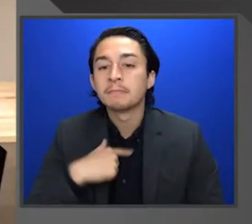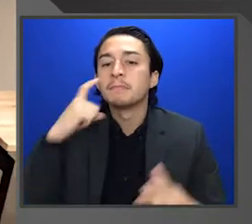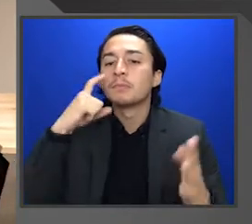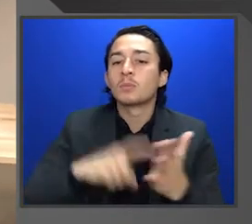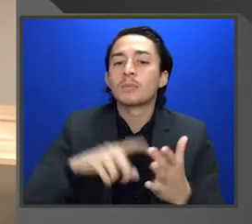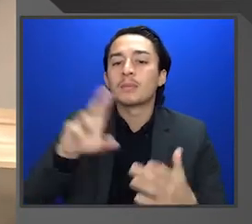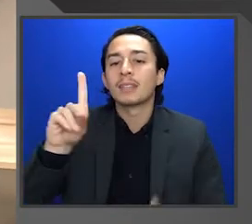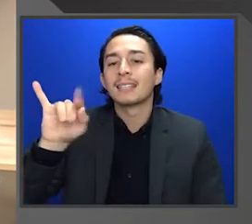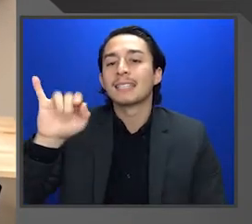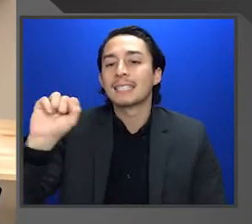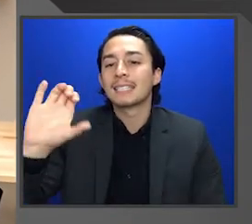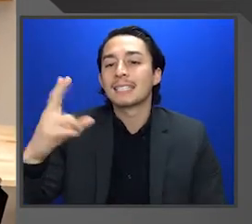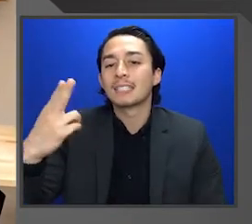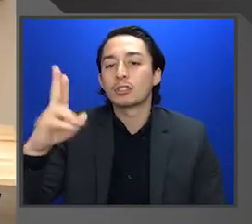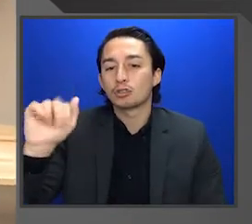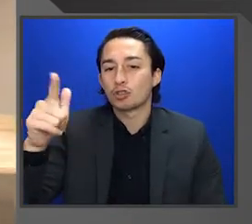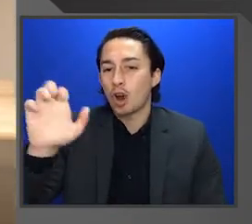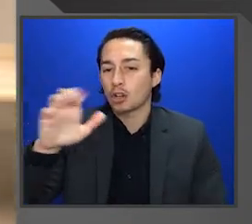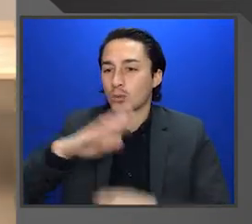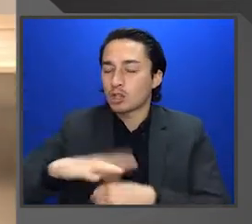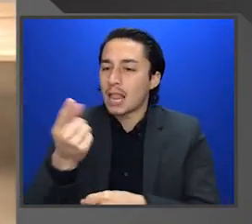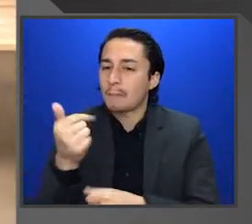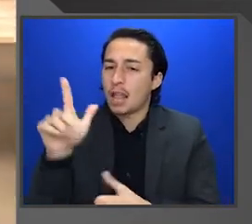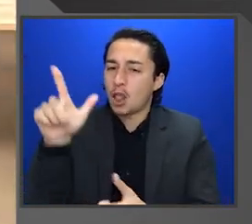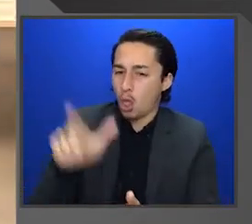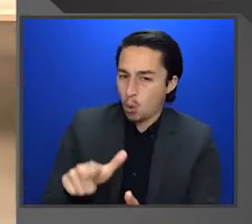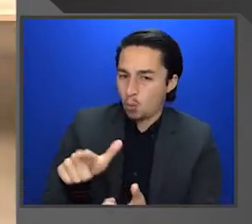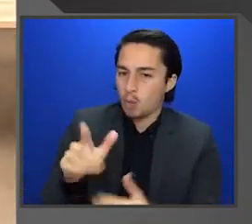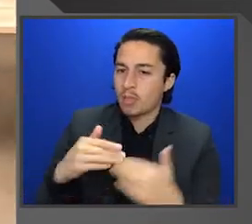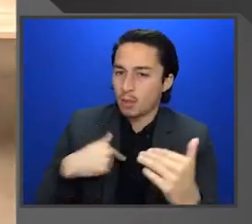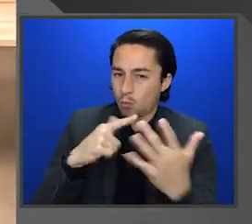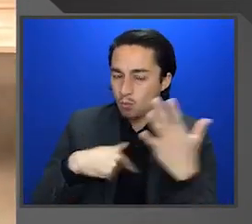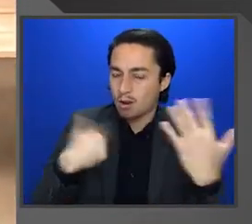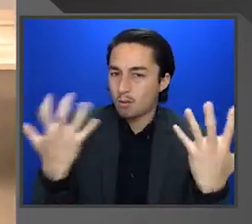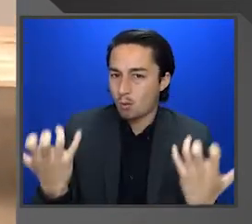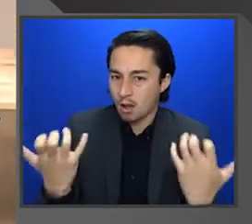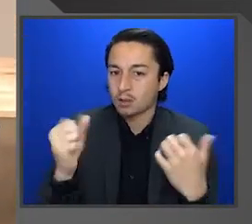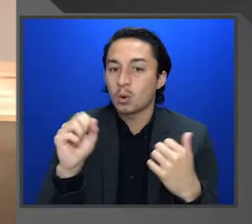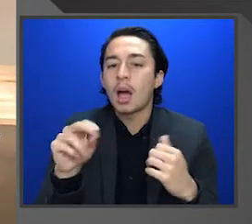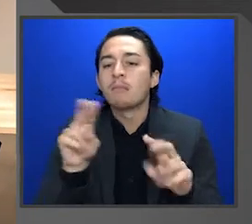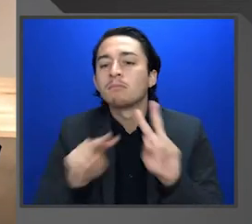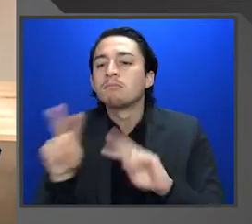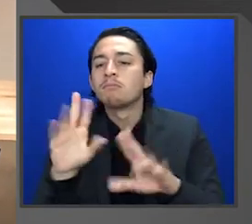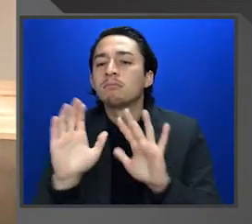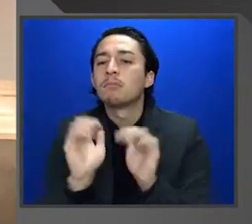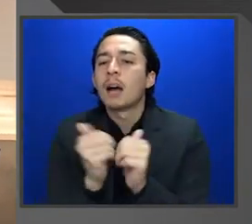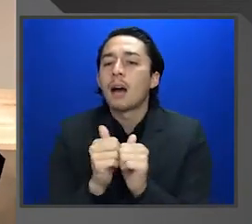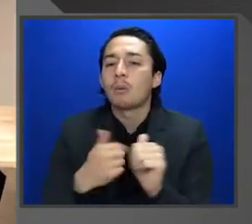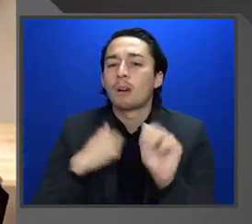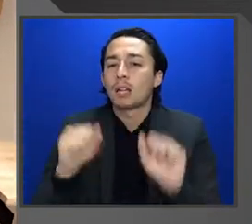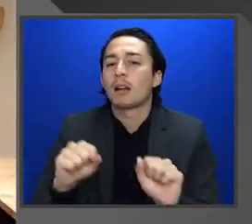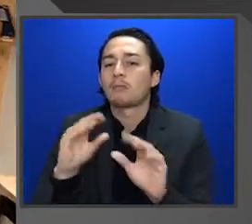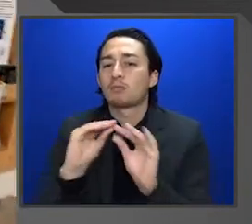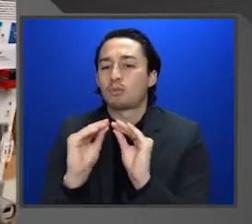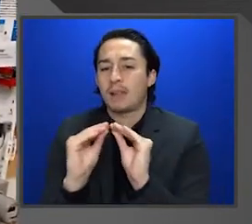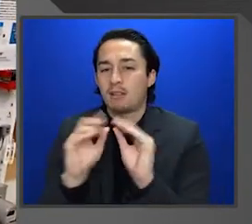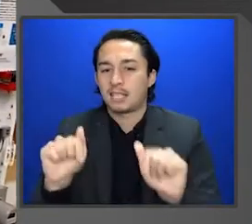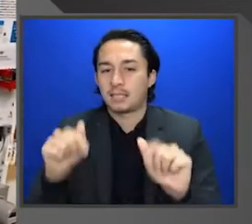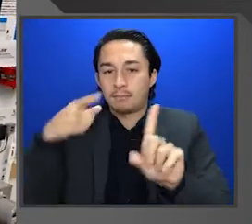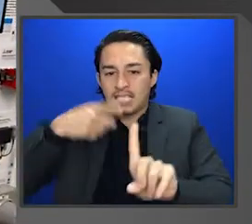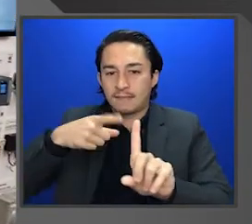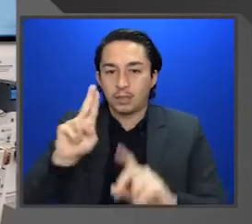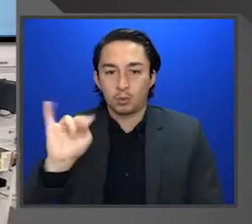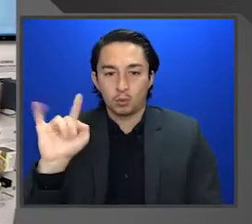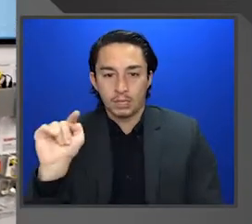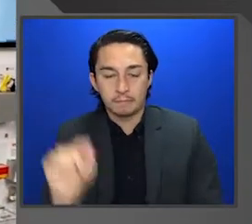that the discharge pressure is a little bit low for what we like, and so I'm going to start to look into what I may have to do to repair this particular